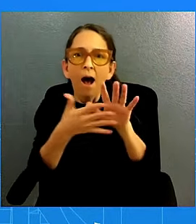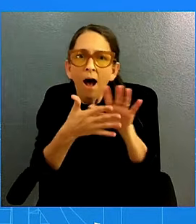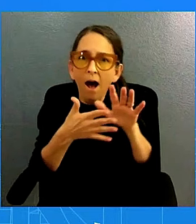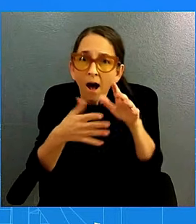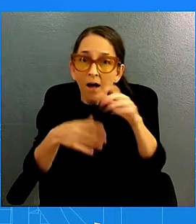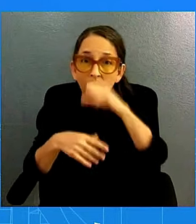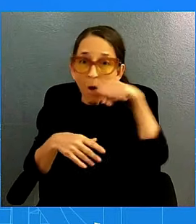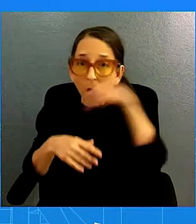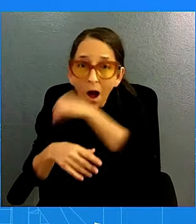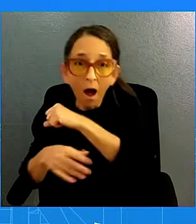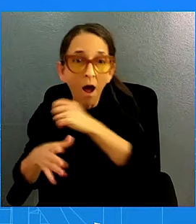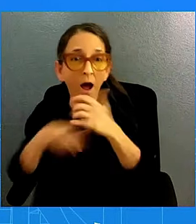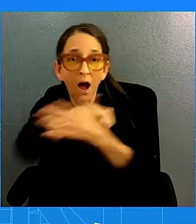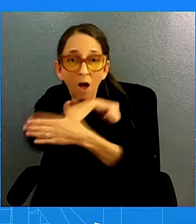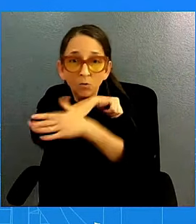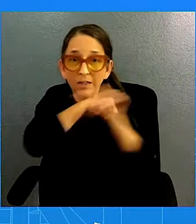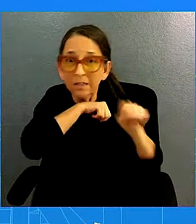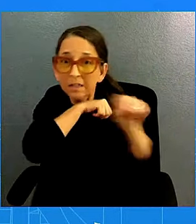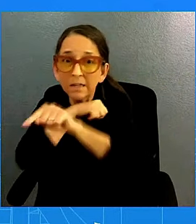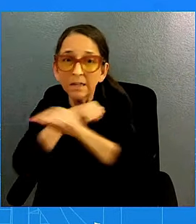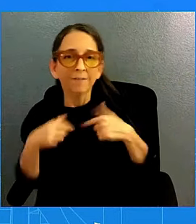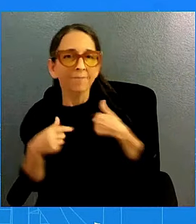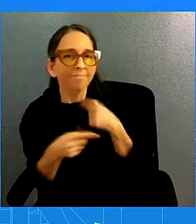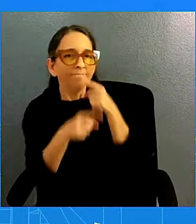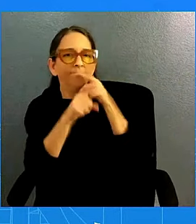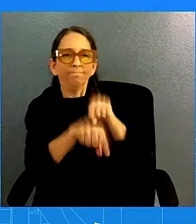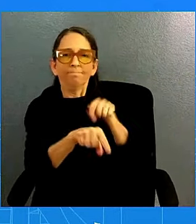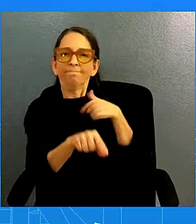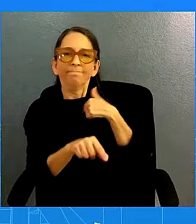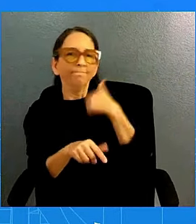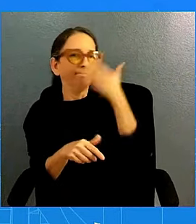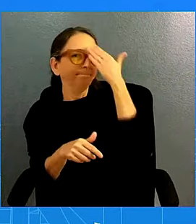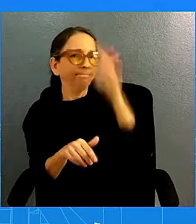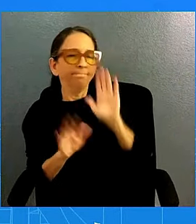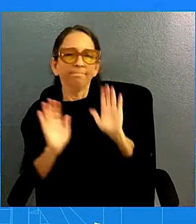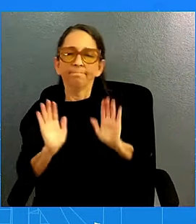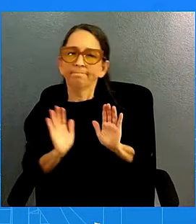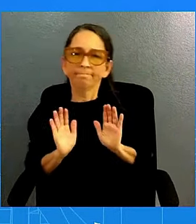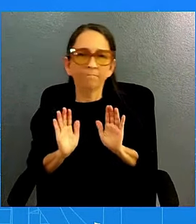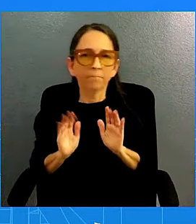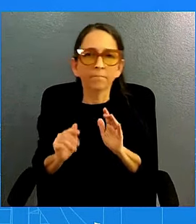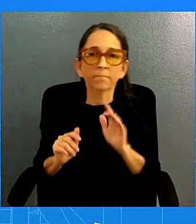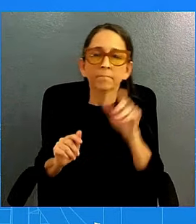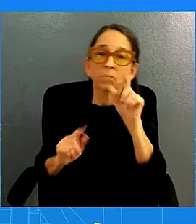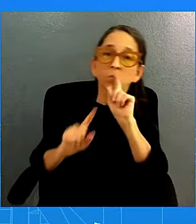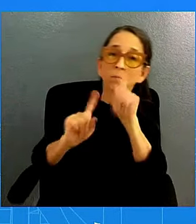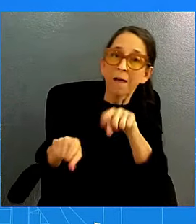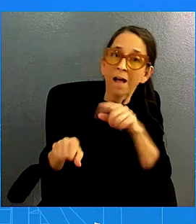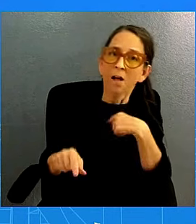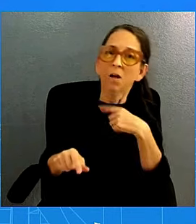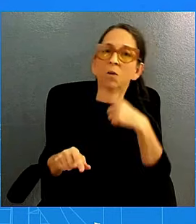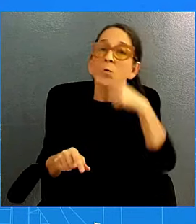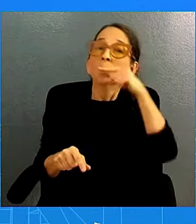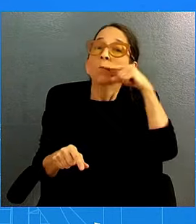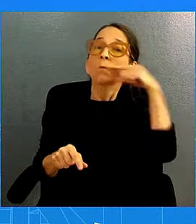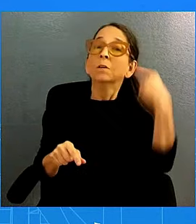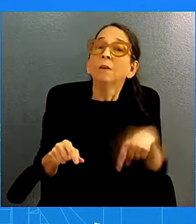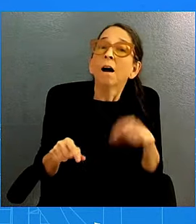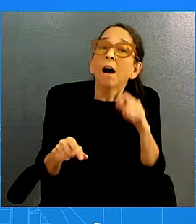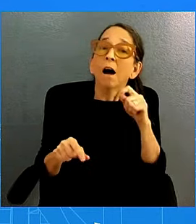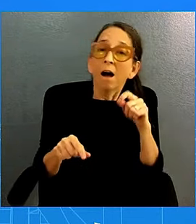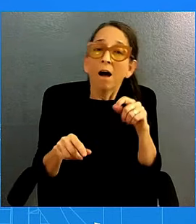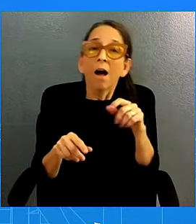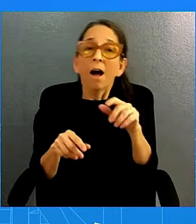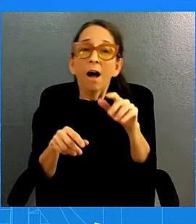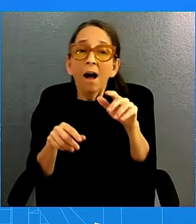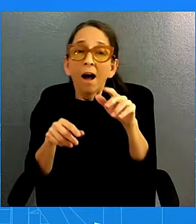Thank you, Karina. Admiral, stay on the subject of Russia. The government of Armenia today said that they fully plot Russian forces to try to stage